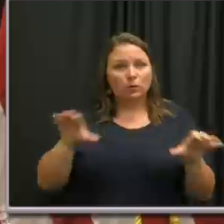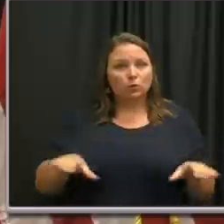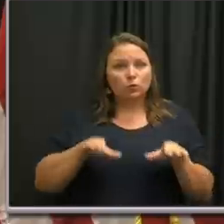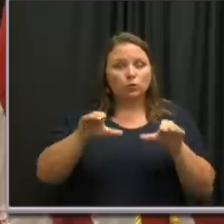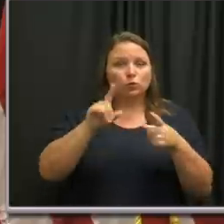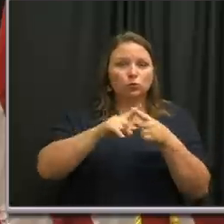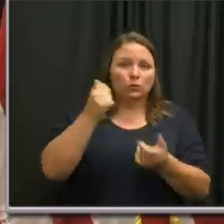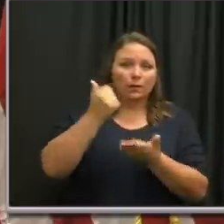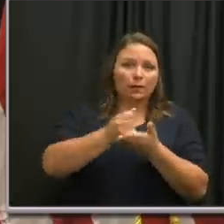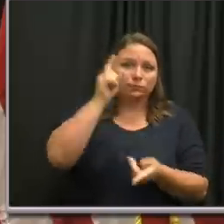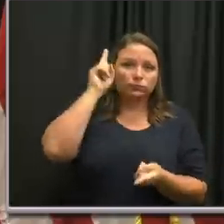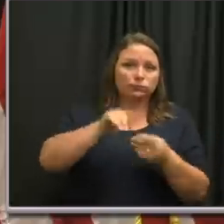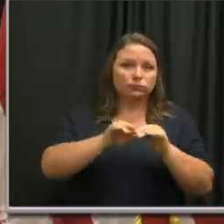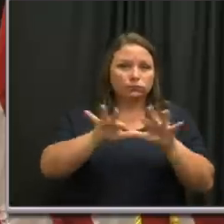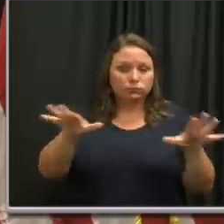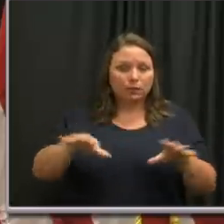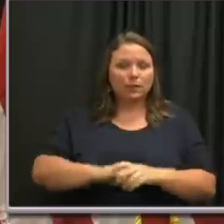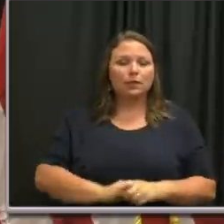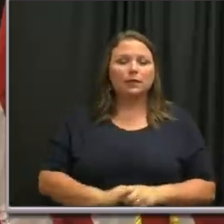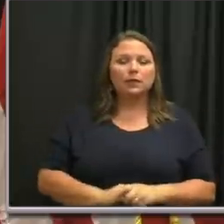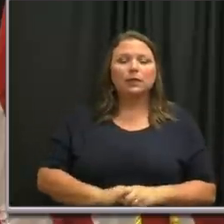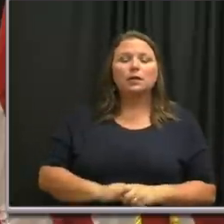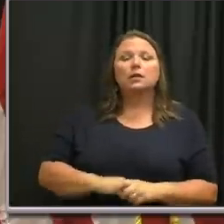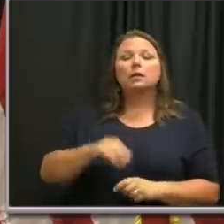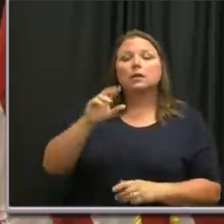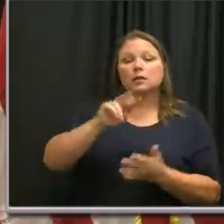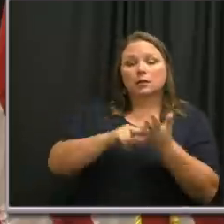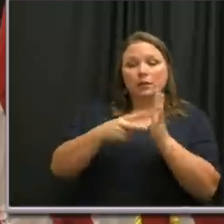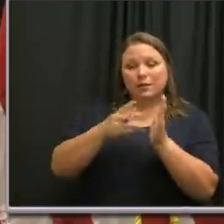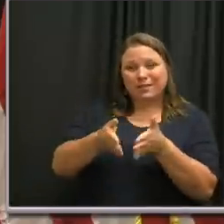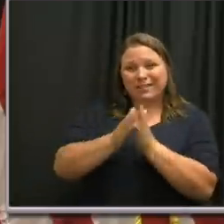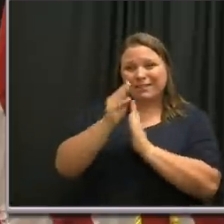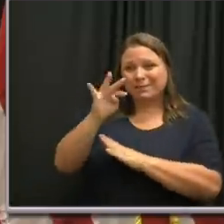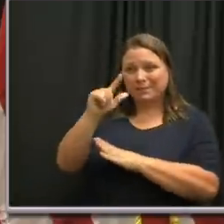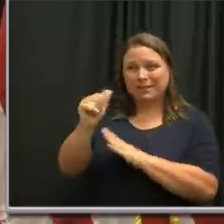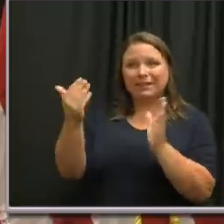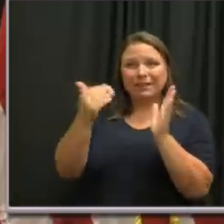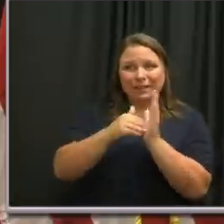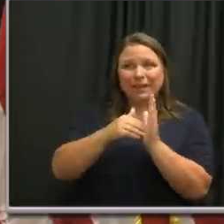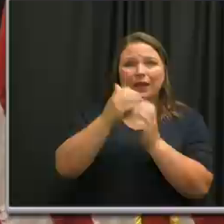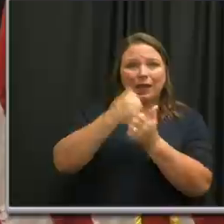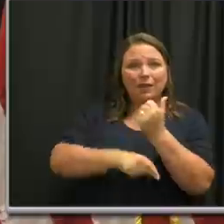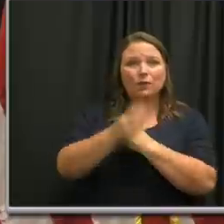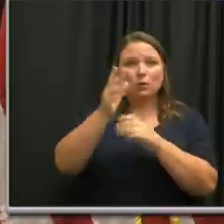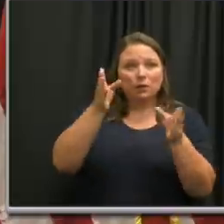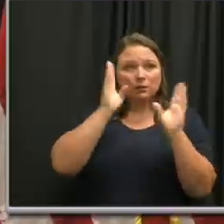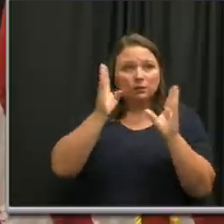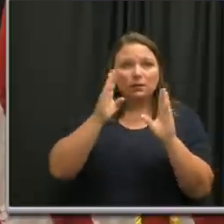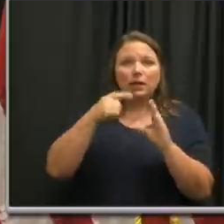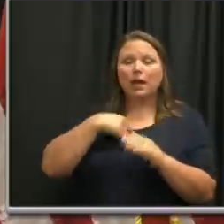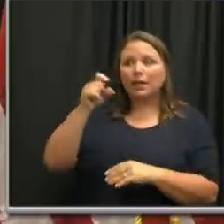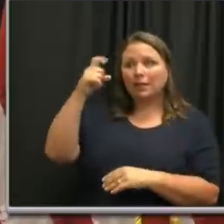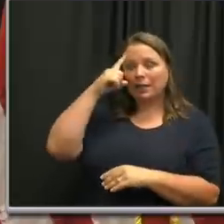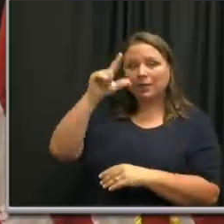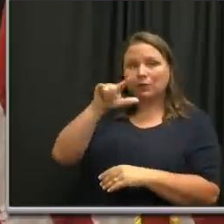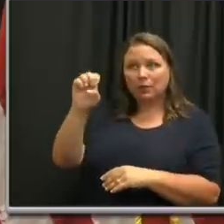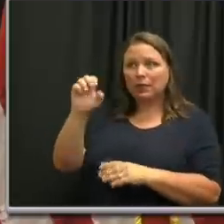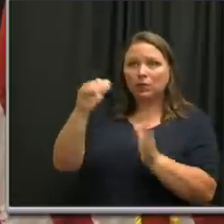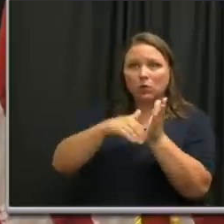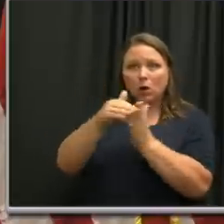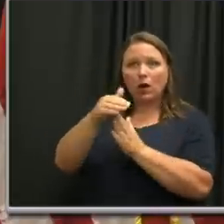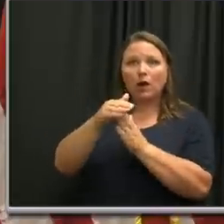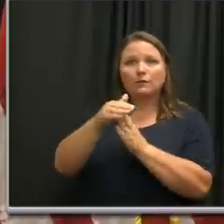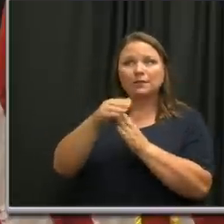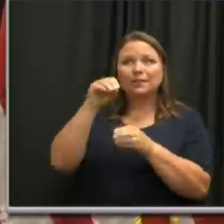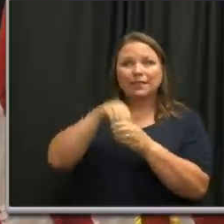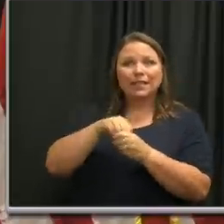slow the spread. So I'm asking again, the media and everybody listening. Uh, I think governor Lee does this routinely in his